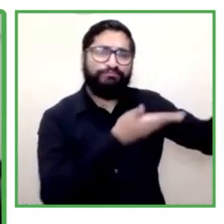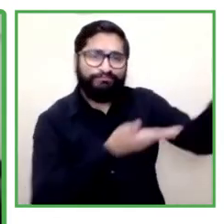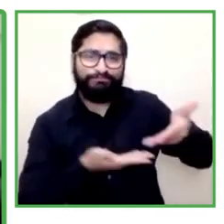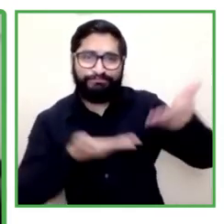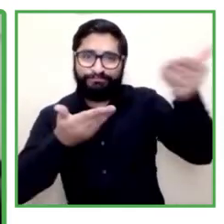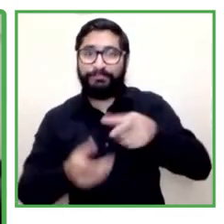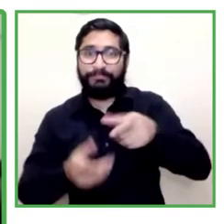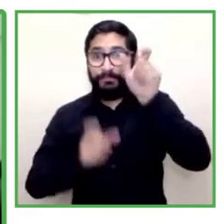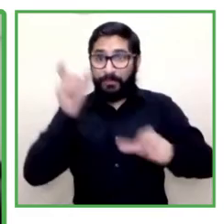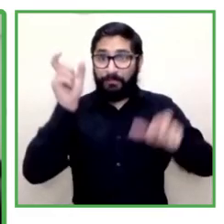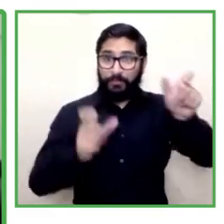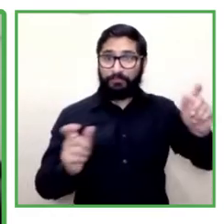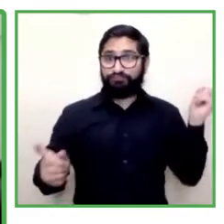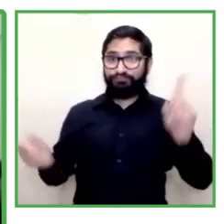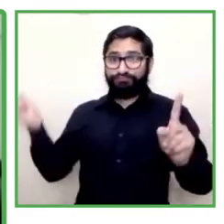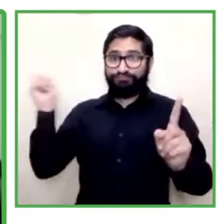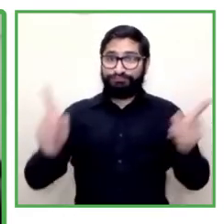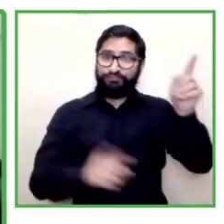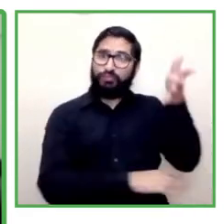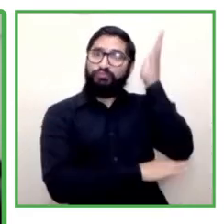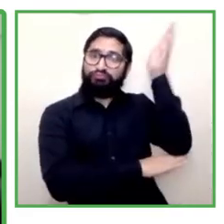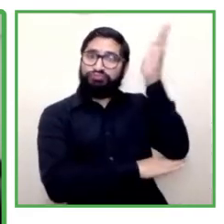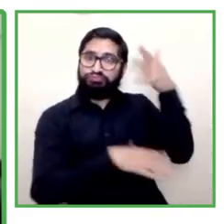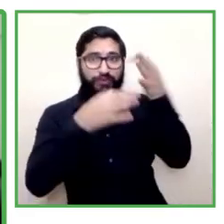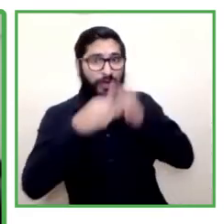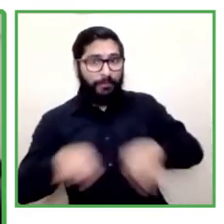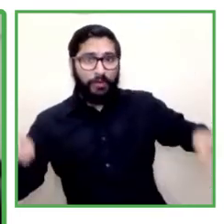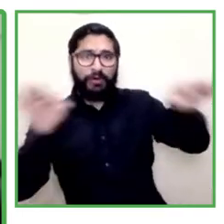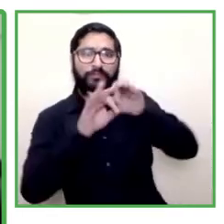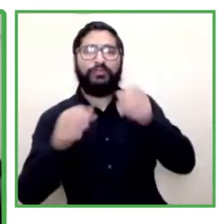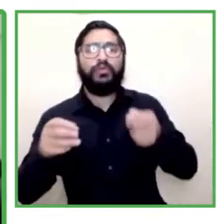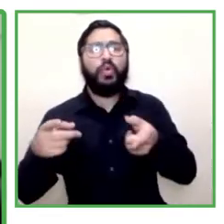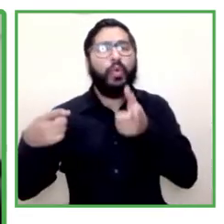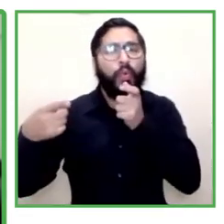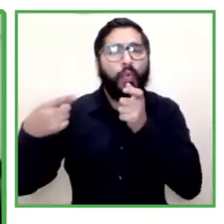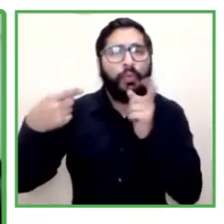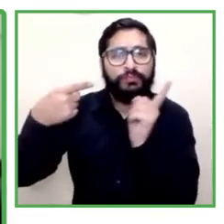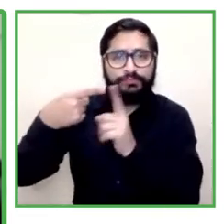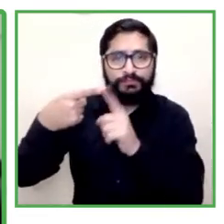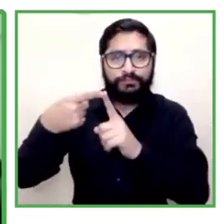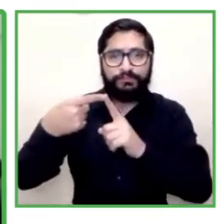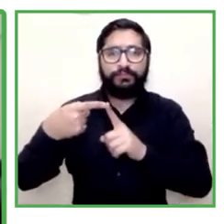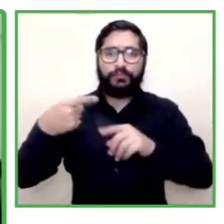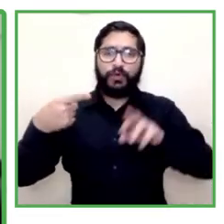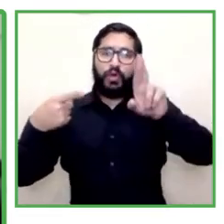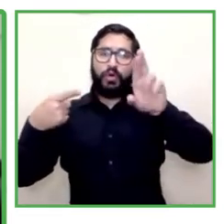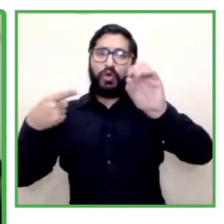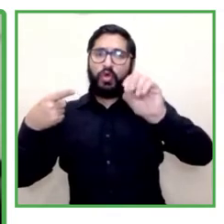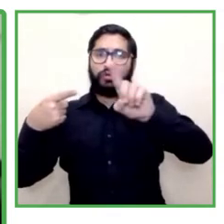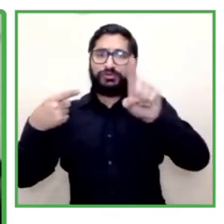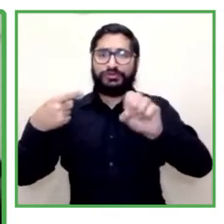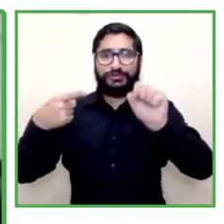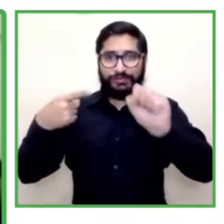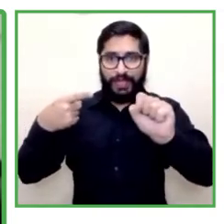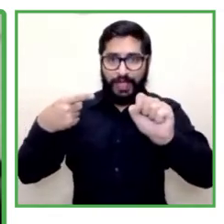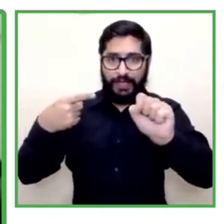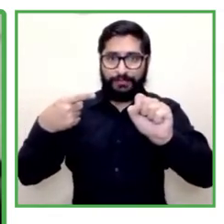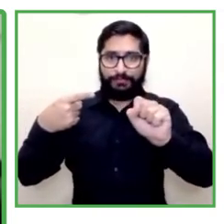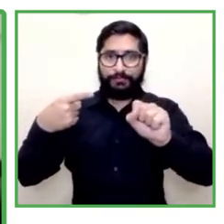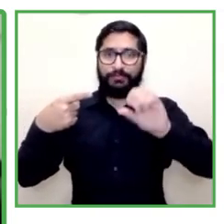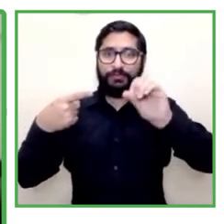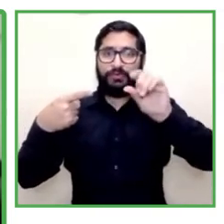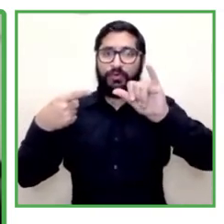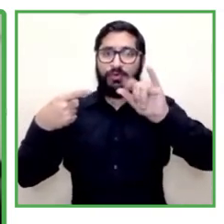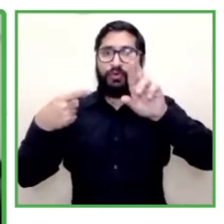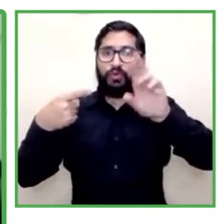panel members to participate. I'm going to introduce the first one. She's Rosa Maria. Rosa Maria